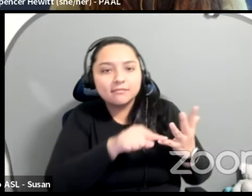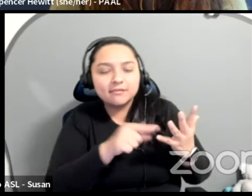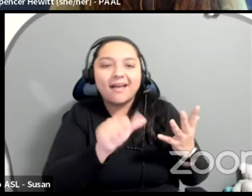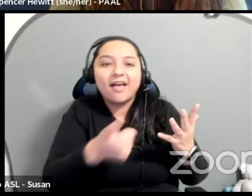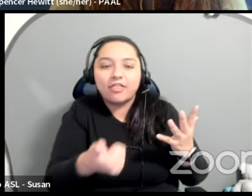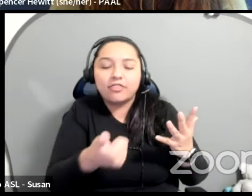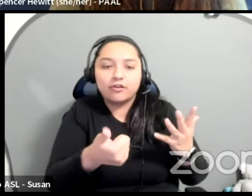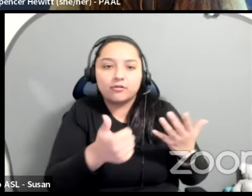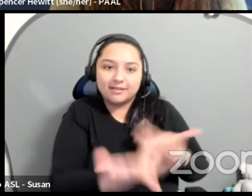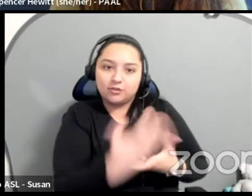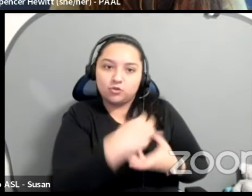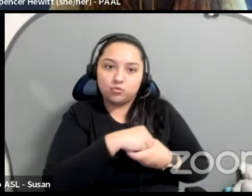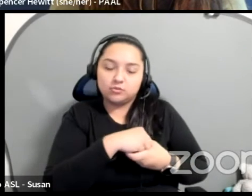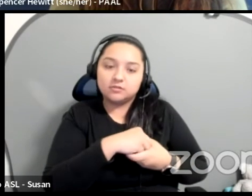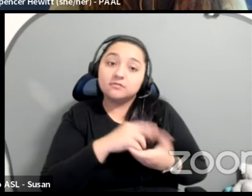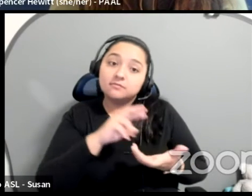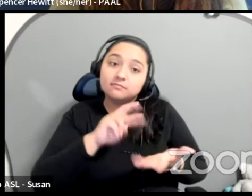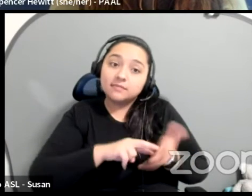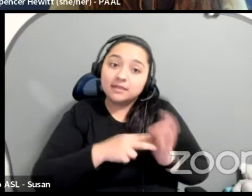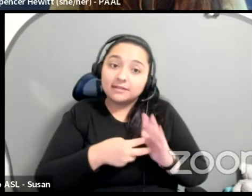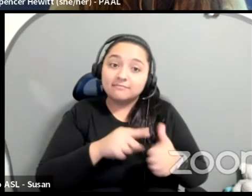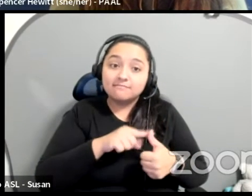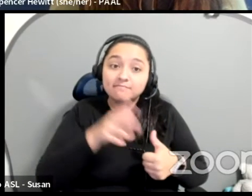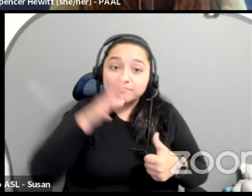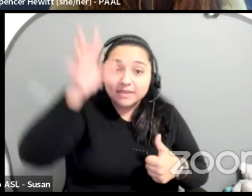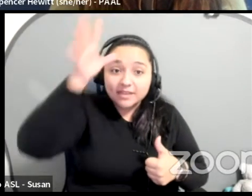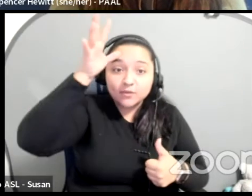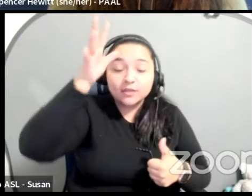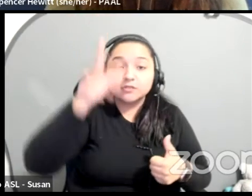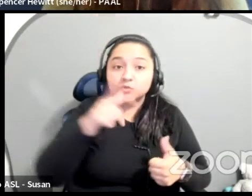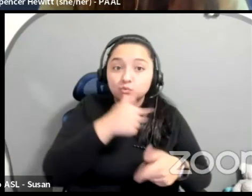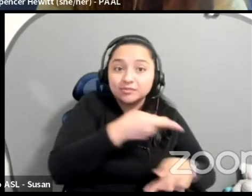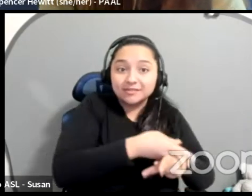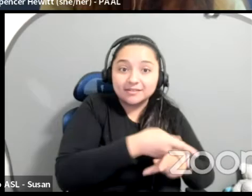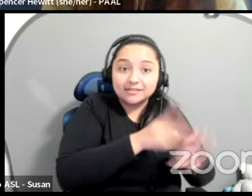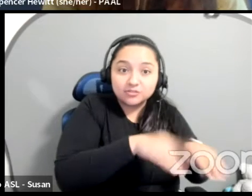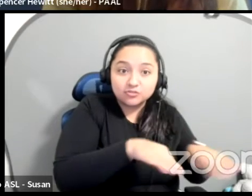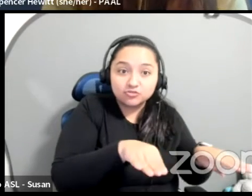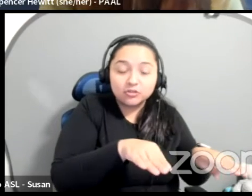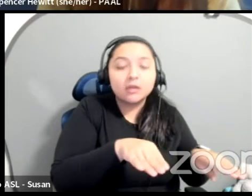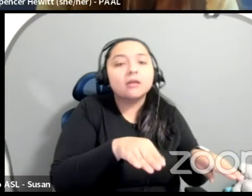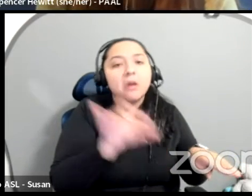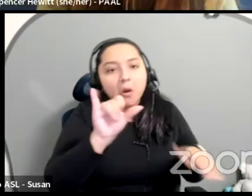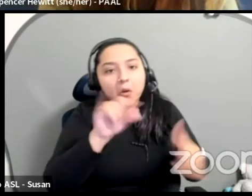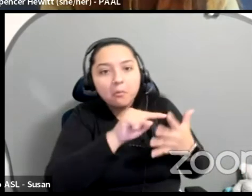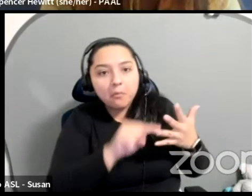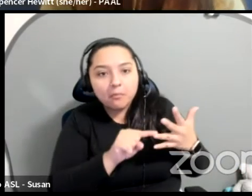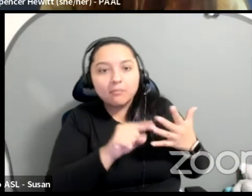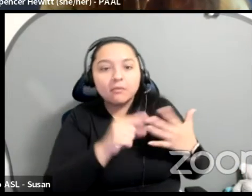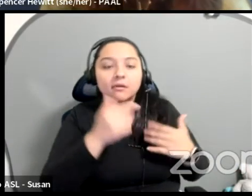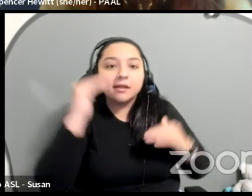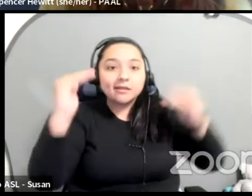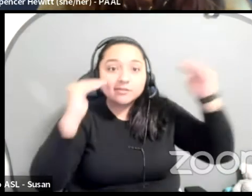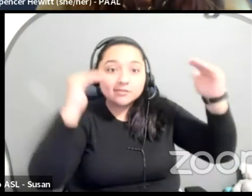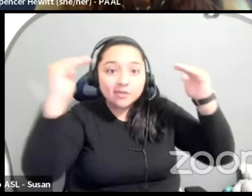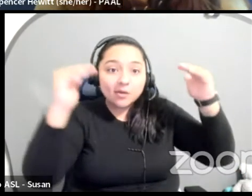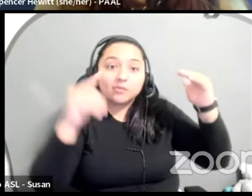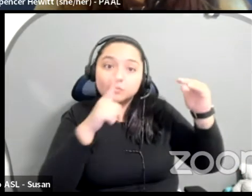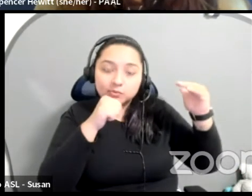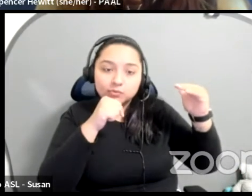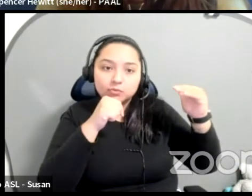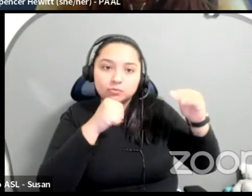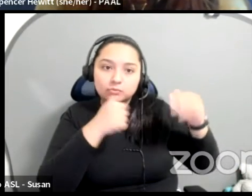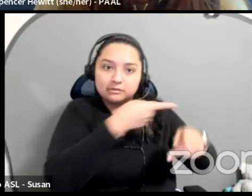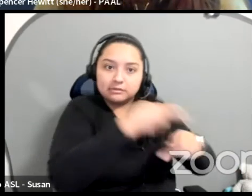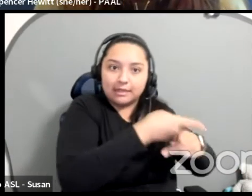caretakers of not just of, of children, but also of adults, uh, that are dependent on